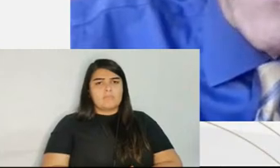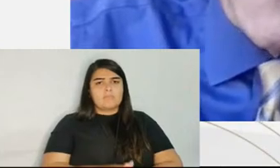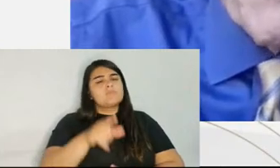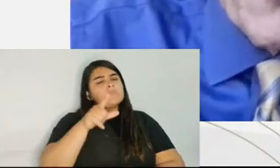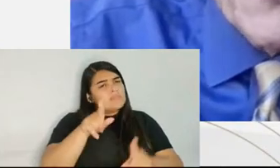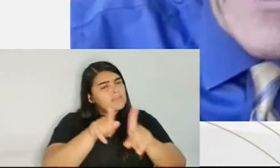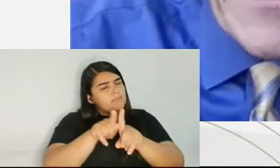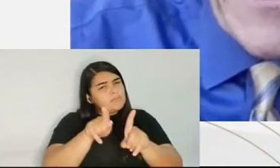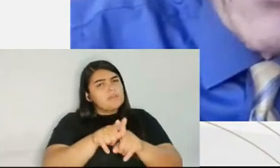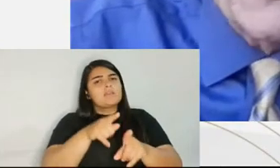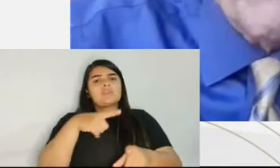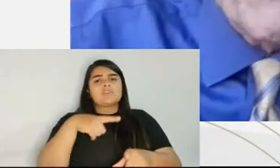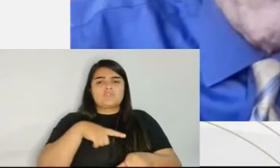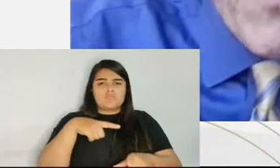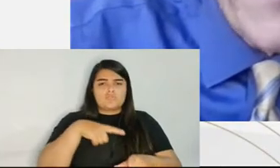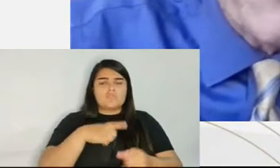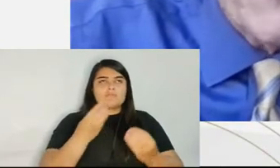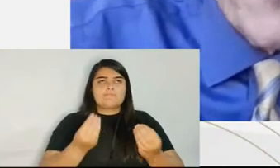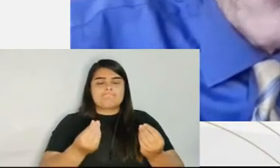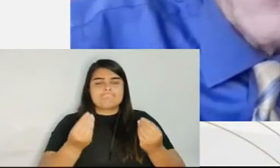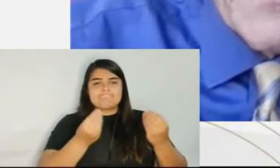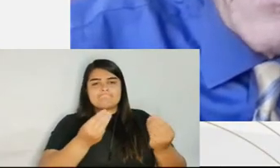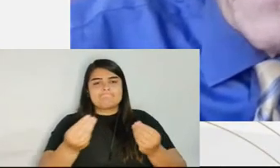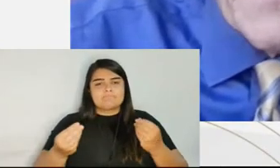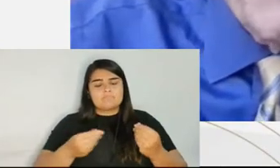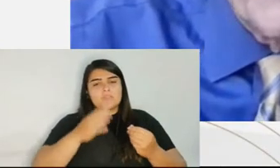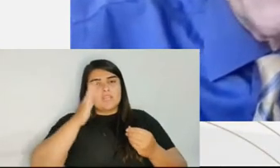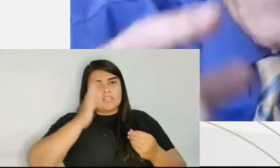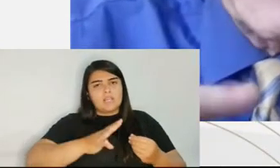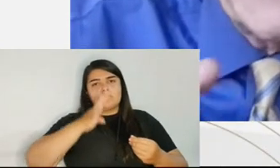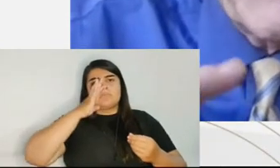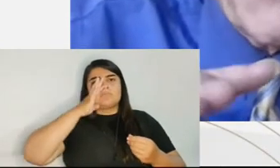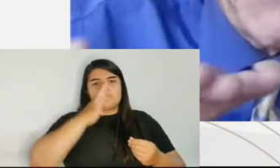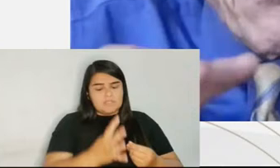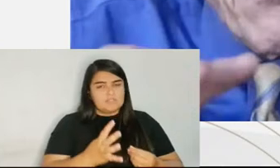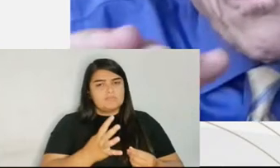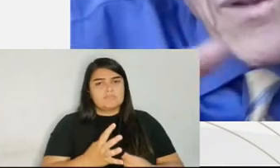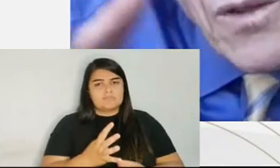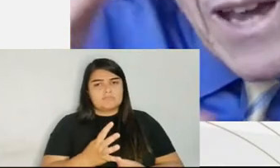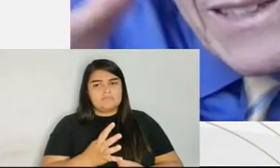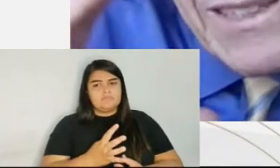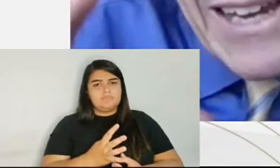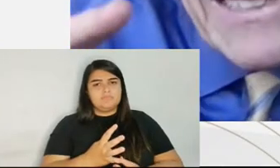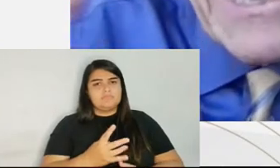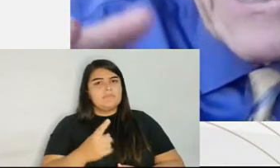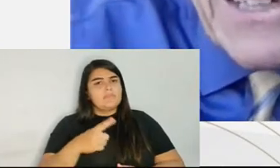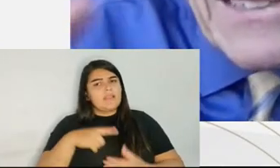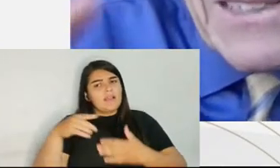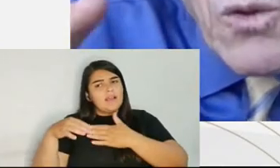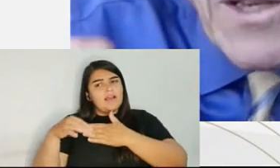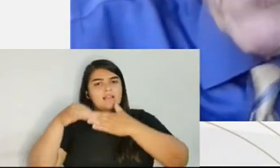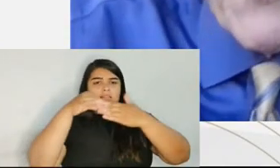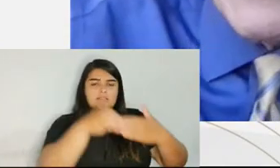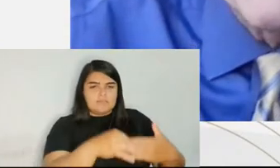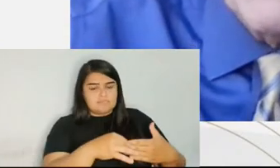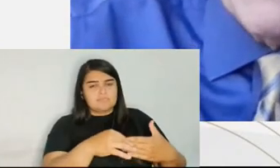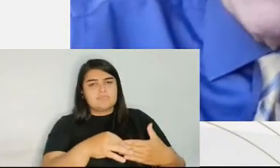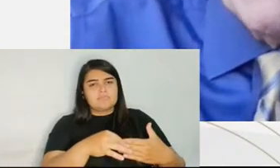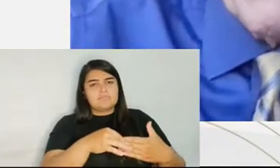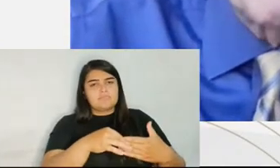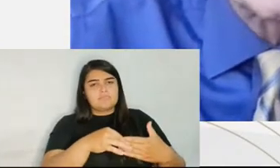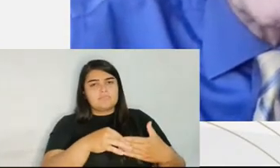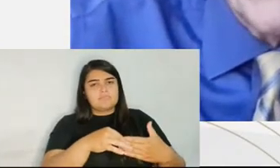court. But those counsel were private lawyers. But in the 19, between 1918, 1925,